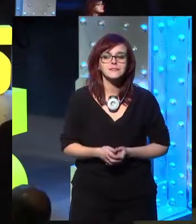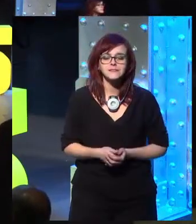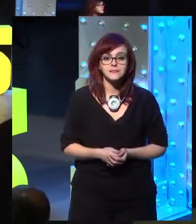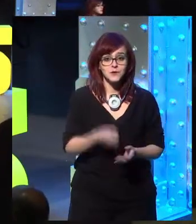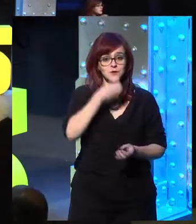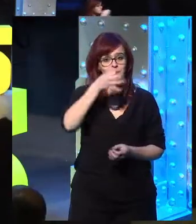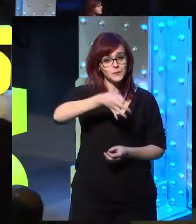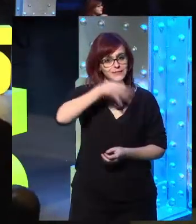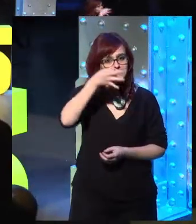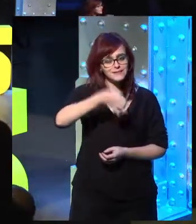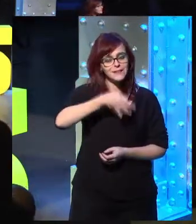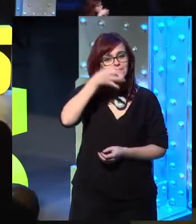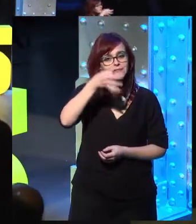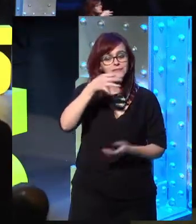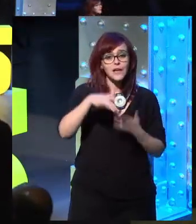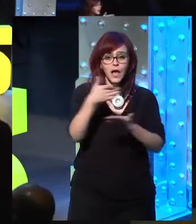Buenas tardes.